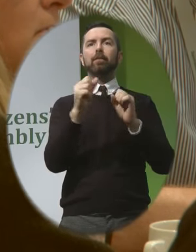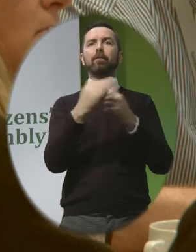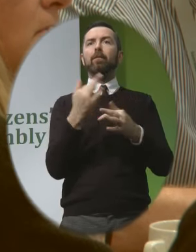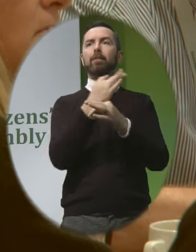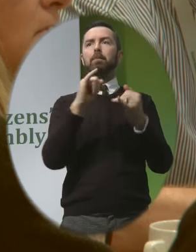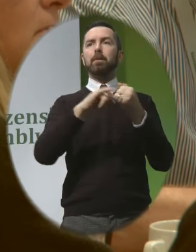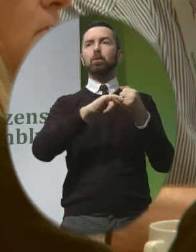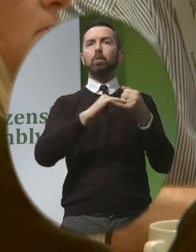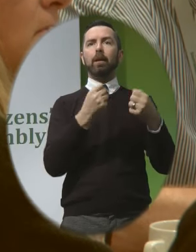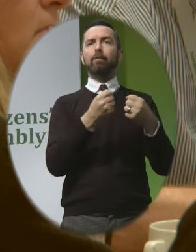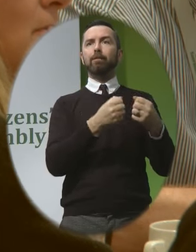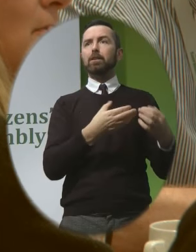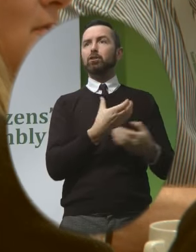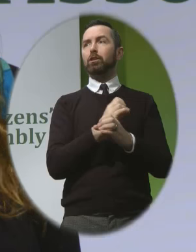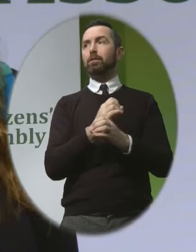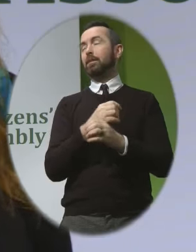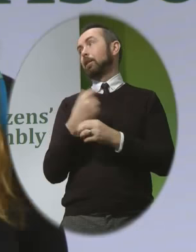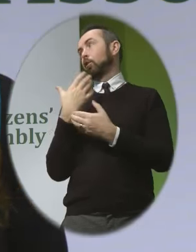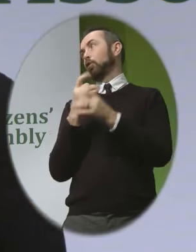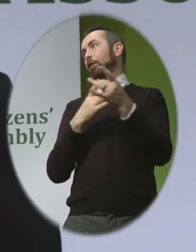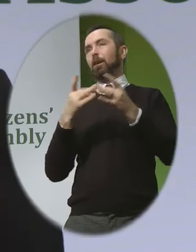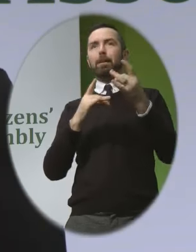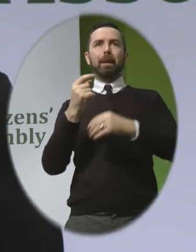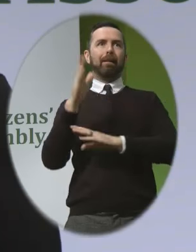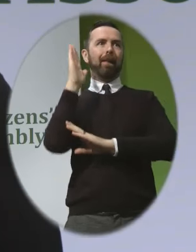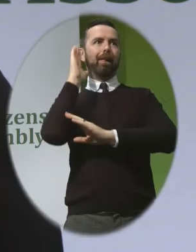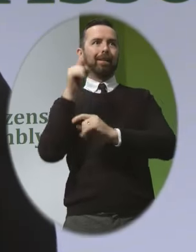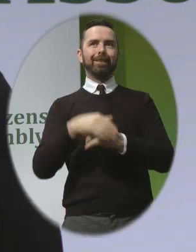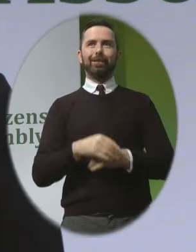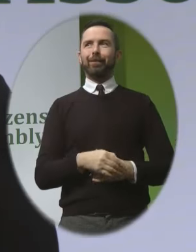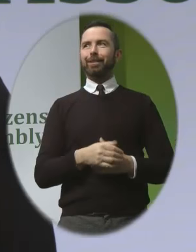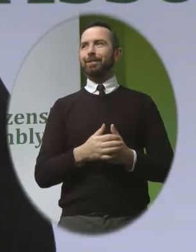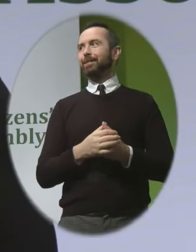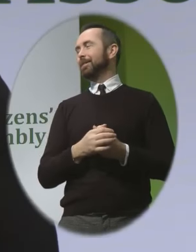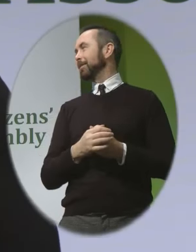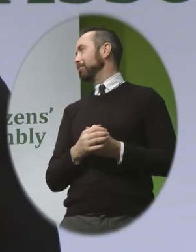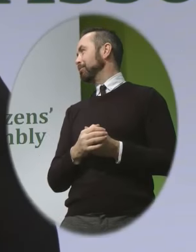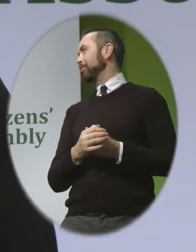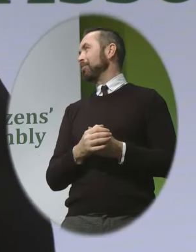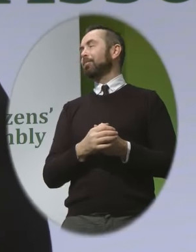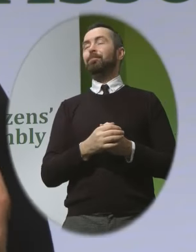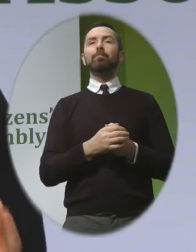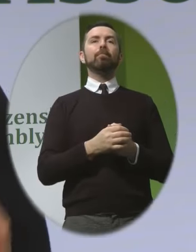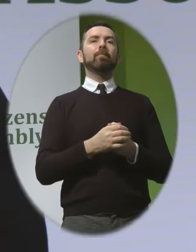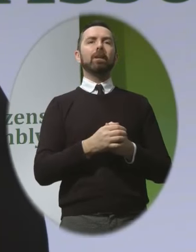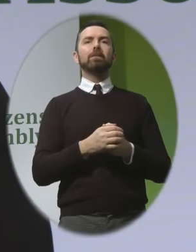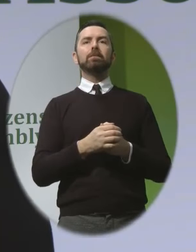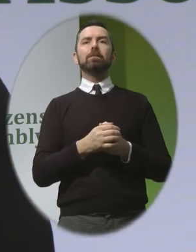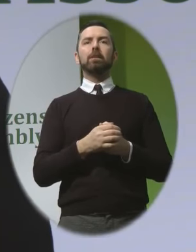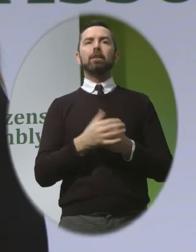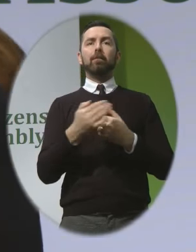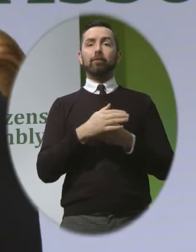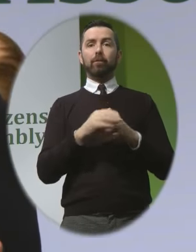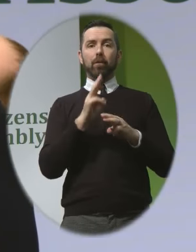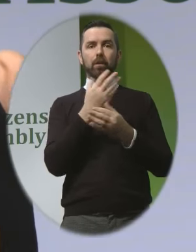the taunts trying to make herself heard there I don't know if you can hear for those parents experiencing such disadvantages the eighth is even more cruel